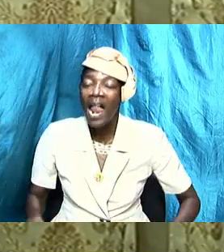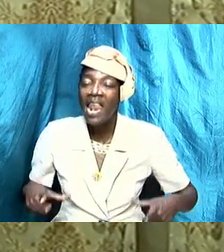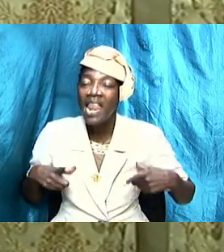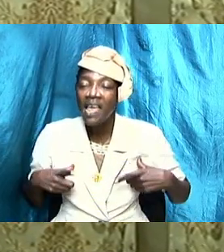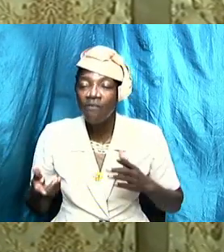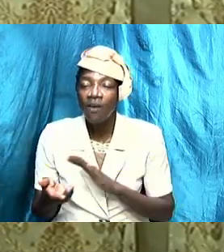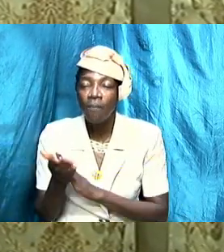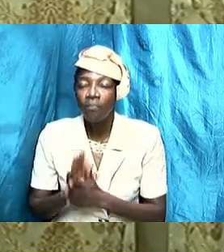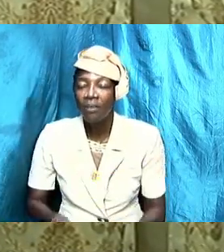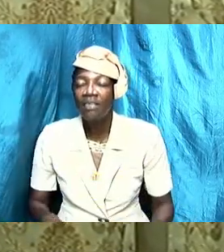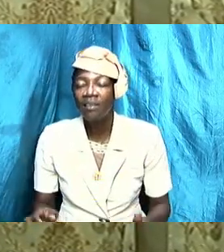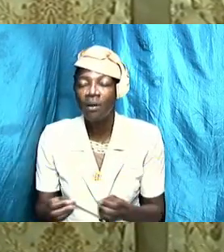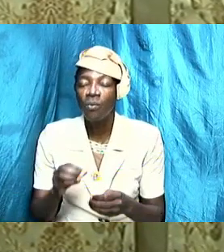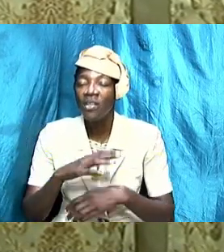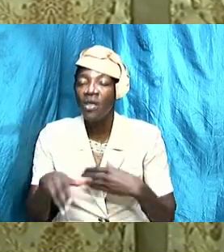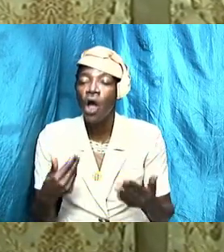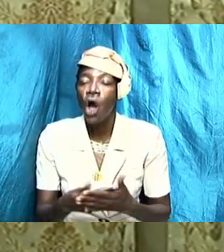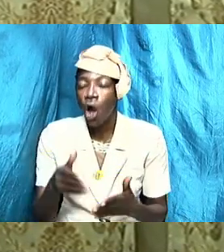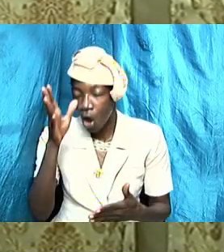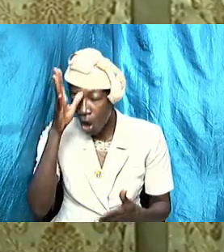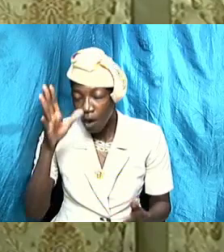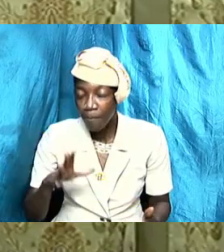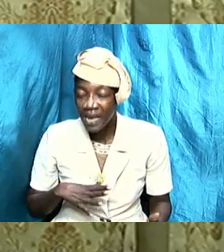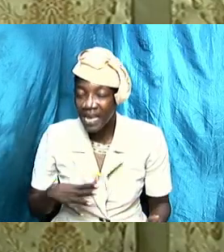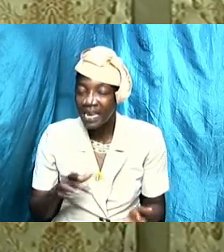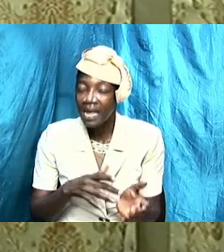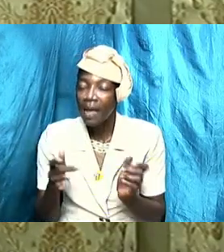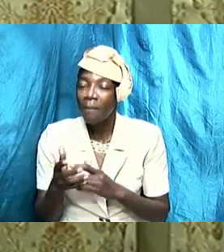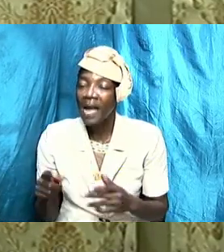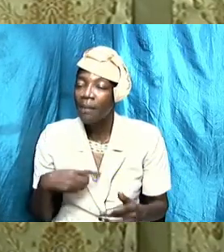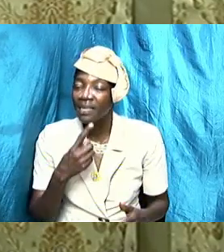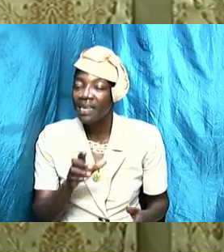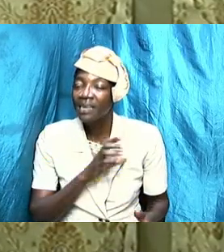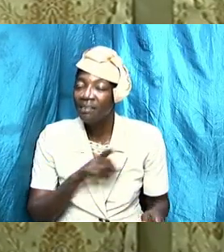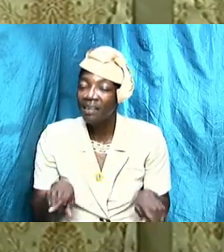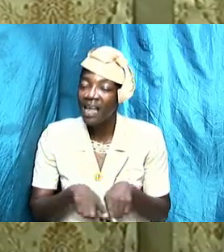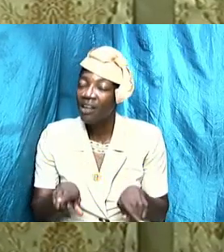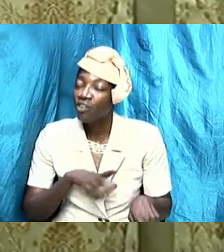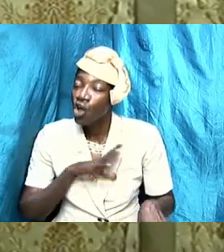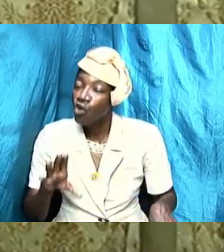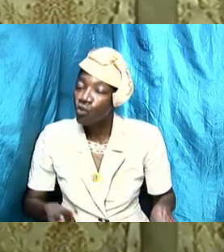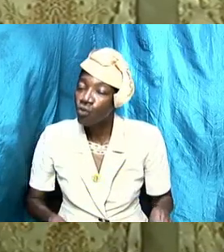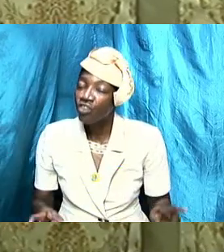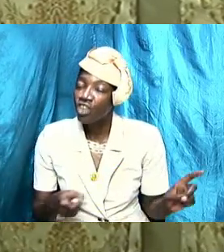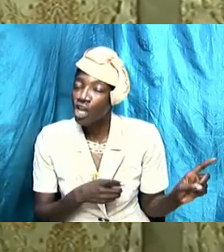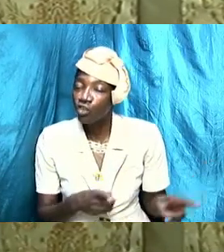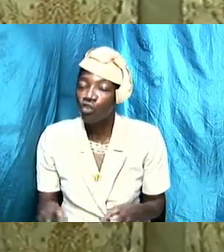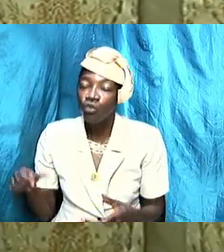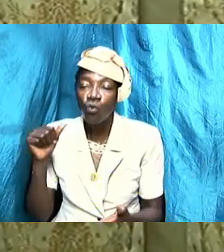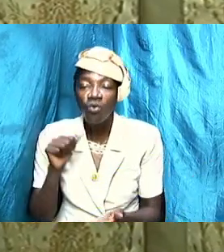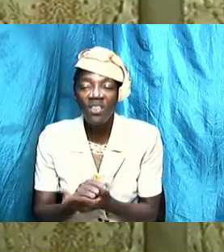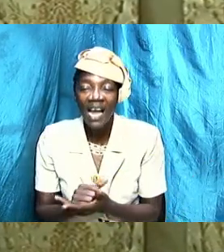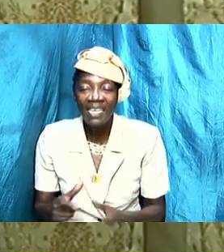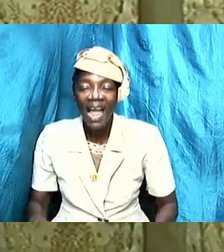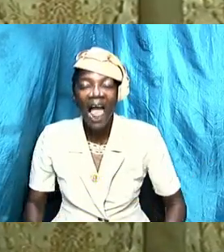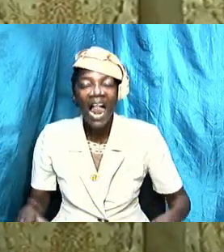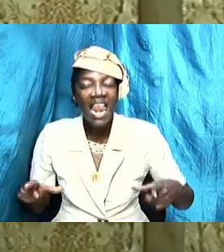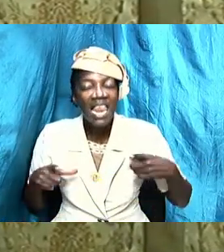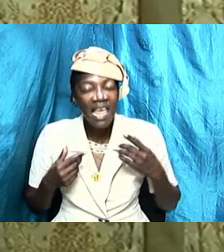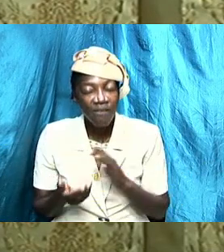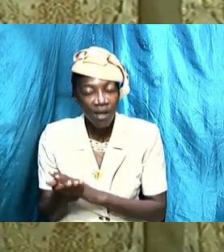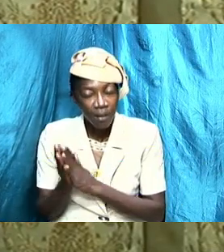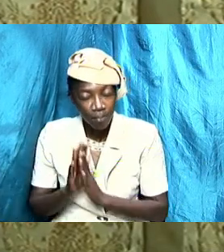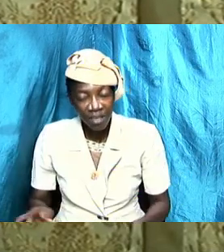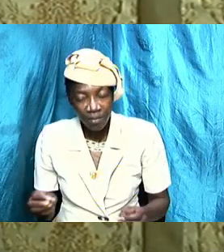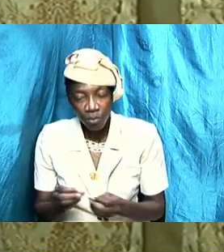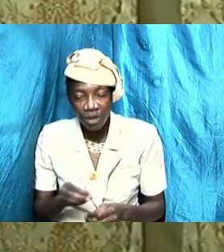is Bible telling us as Christians to do that you know if we can live peaceably with all men what